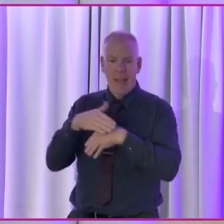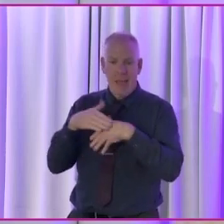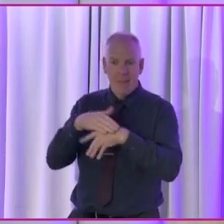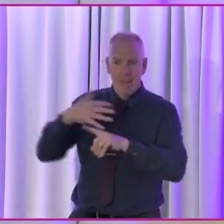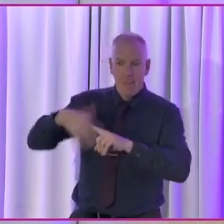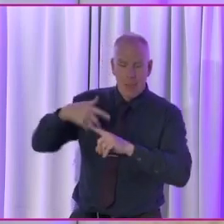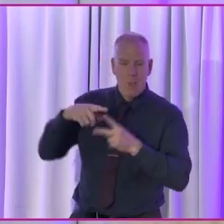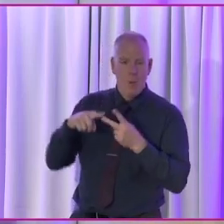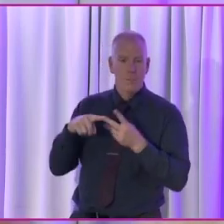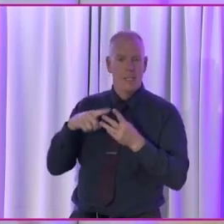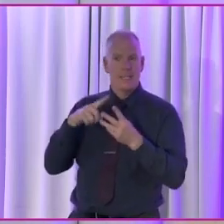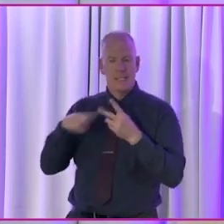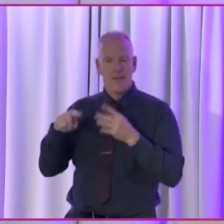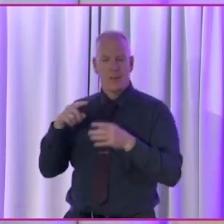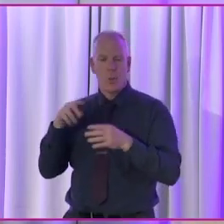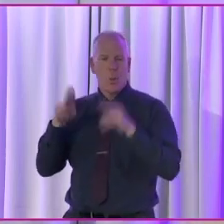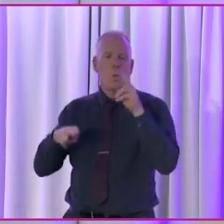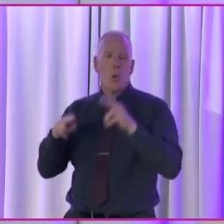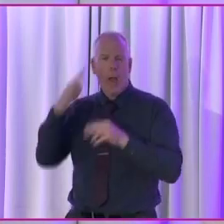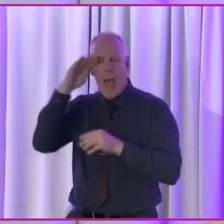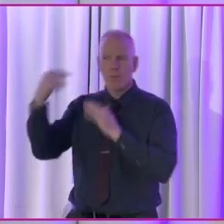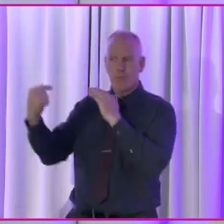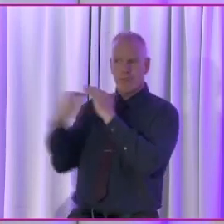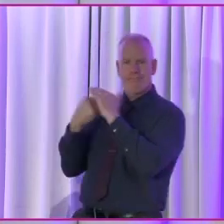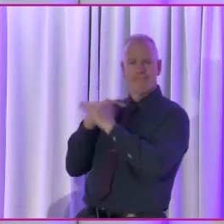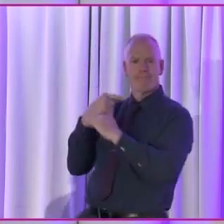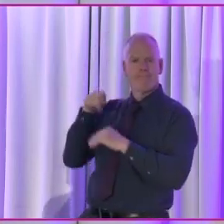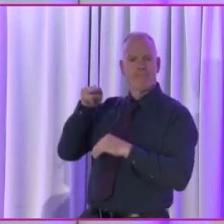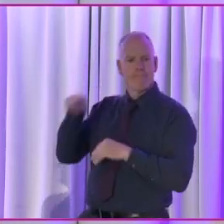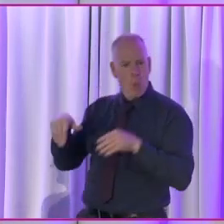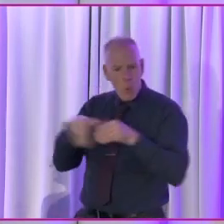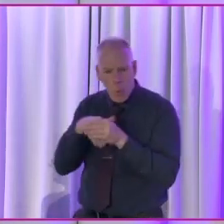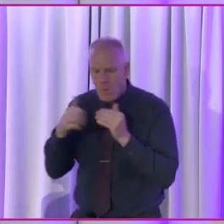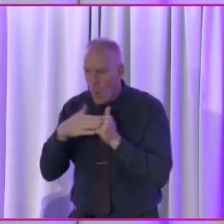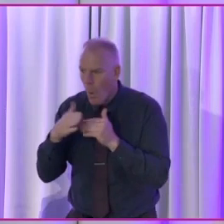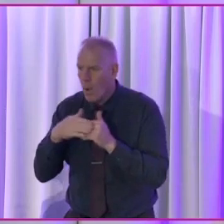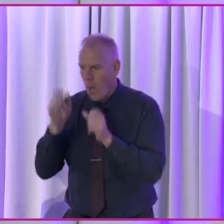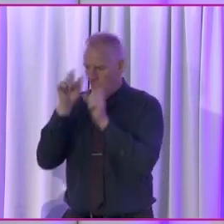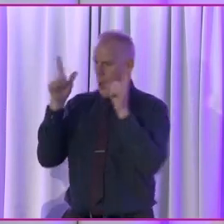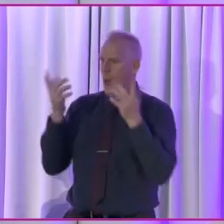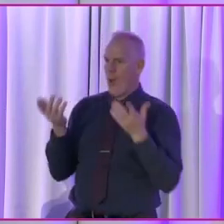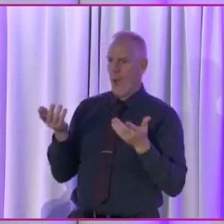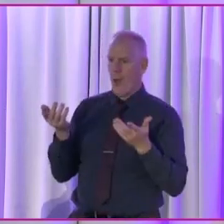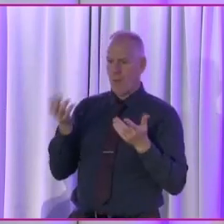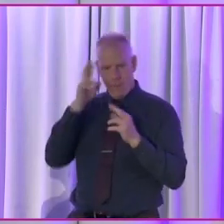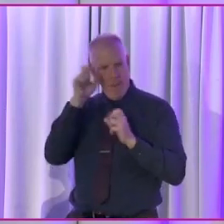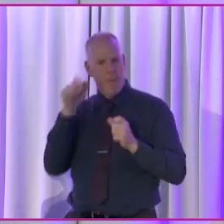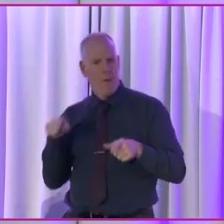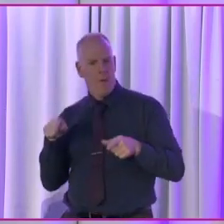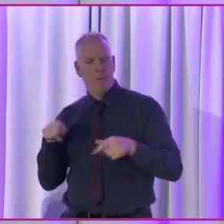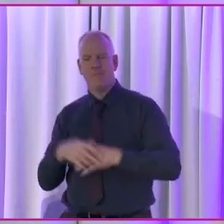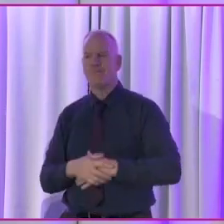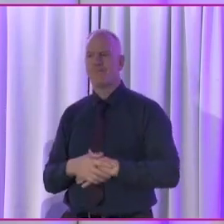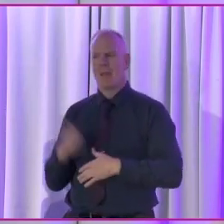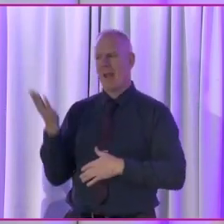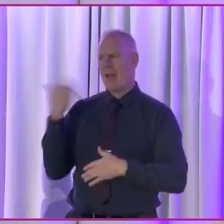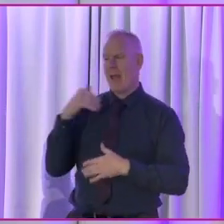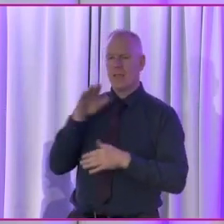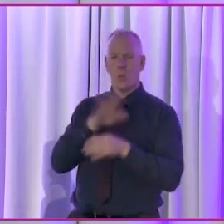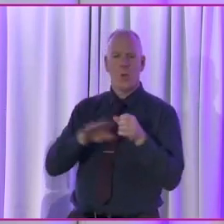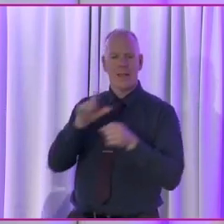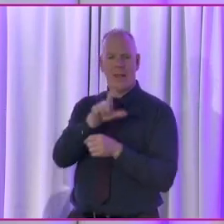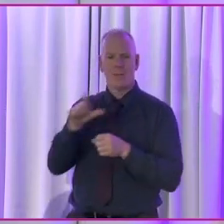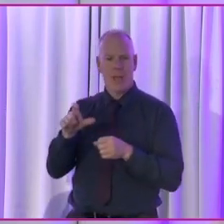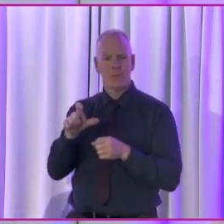backgrounds, people from different countries, the new Irish. So we want to include more people. So we're being conscious of that and being constantly reminded of that. Now, the last local elections